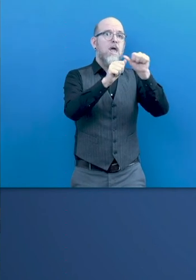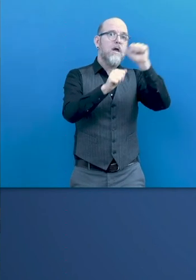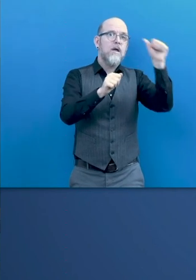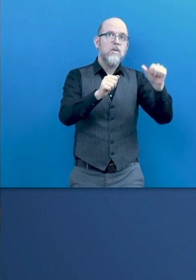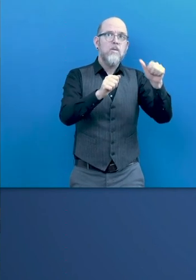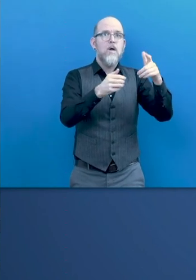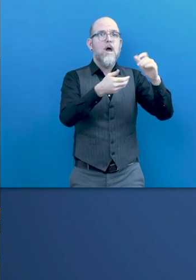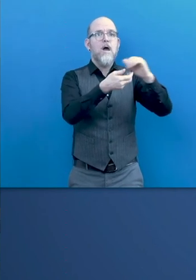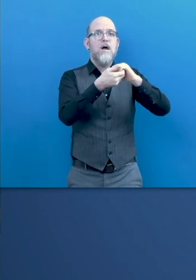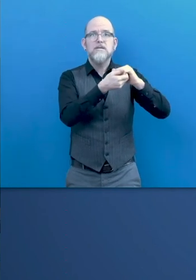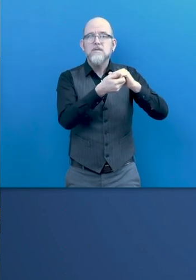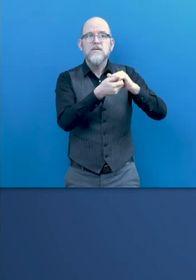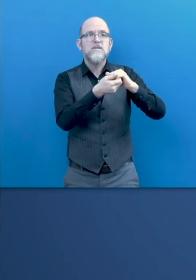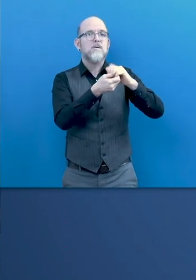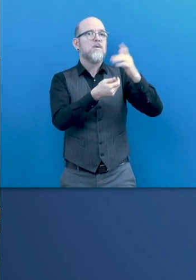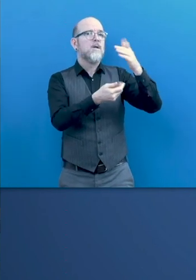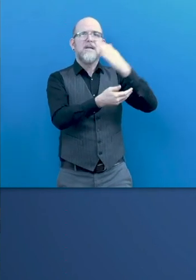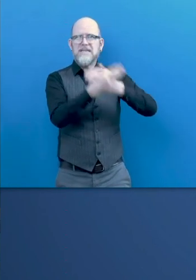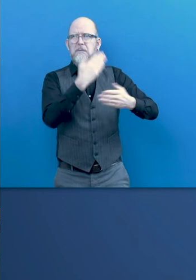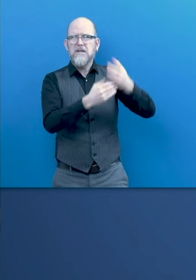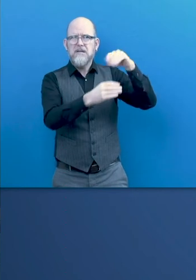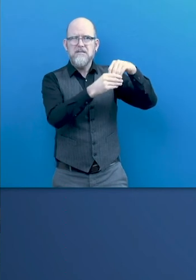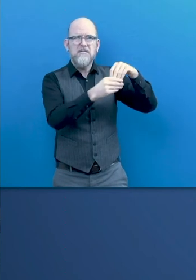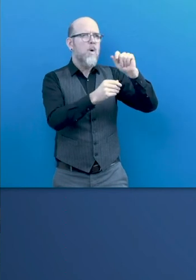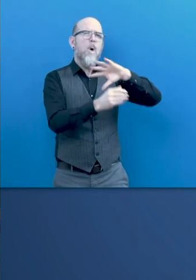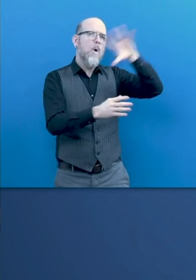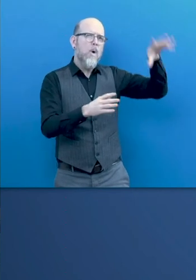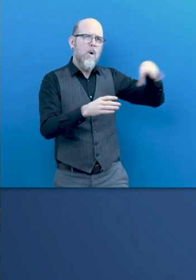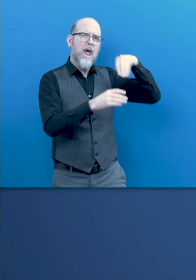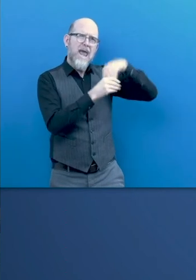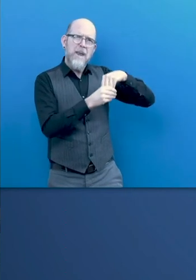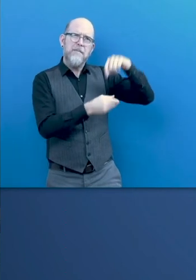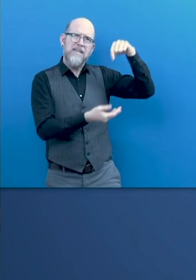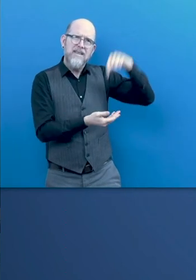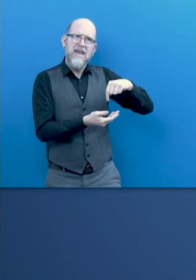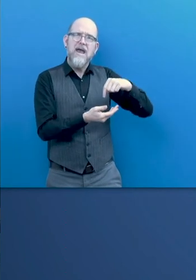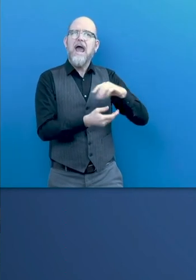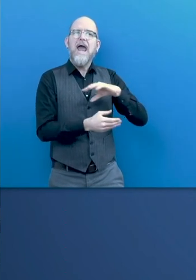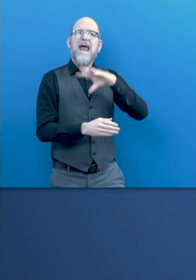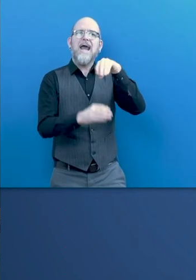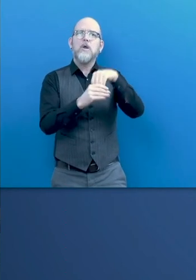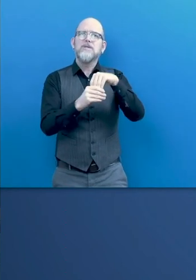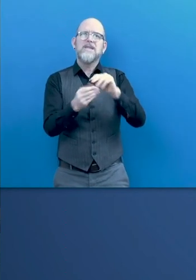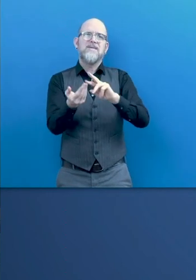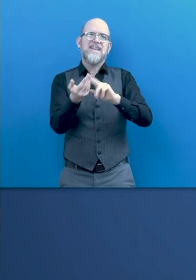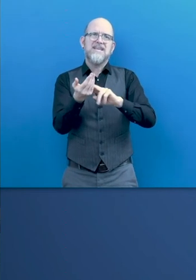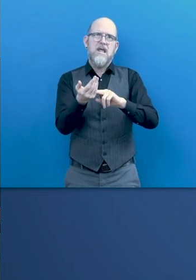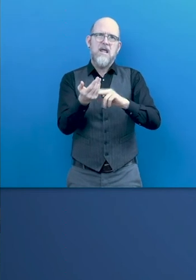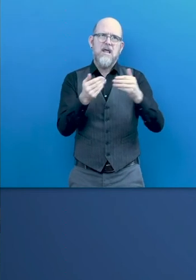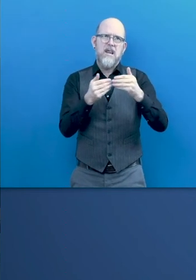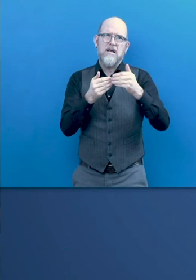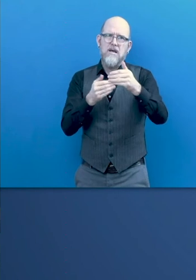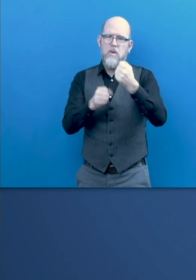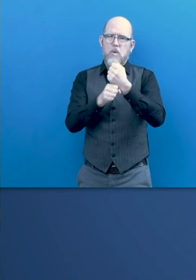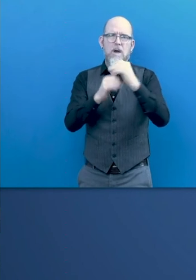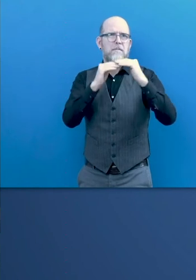inclusive digital workplaces, it's not the action of one organization alone, but cooperation amongst a lot of us. So I